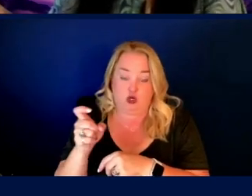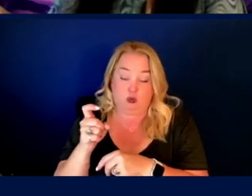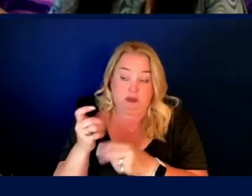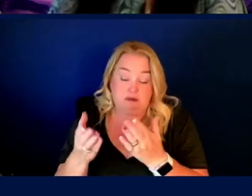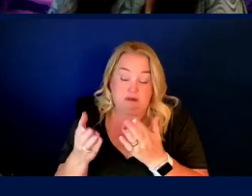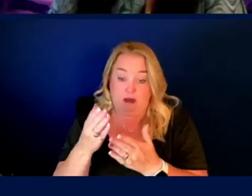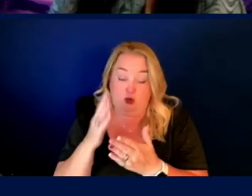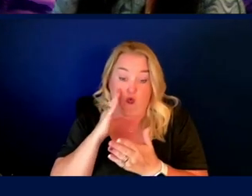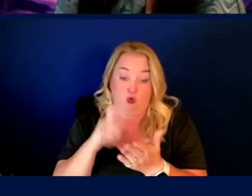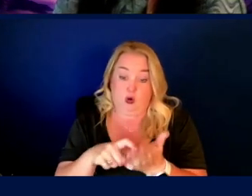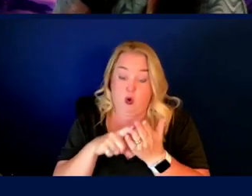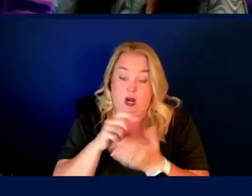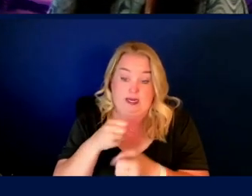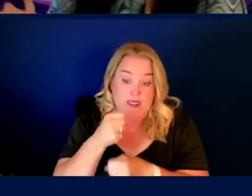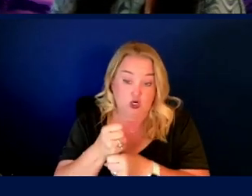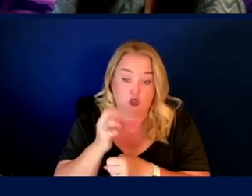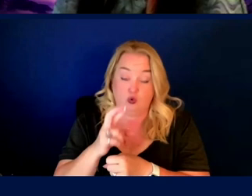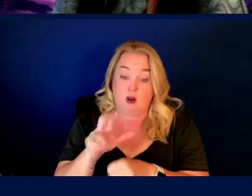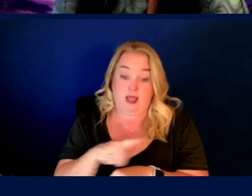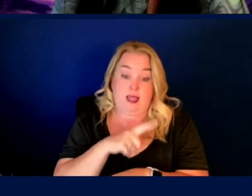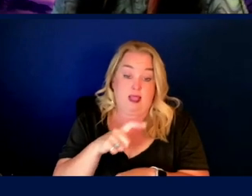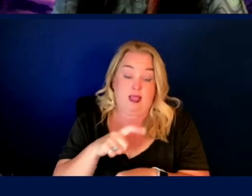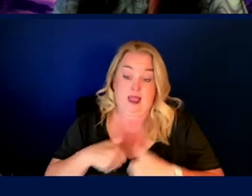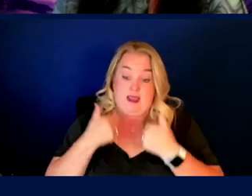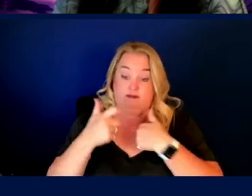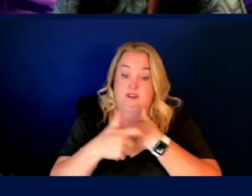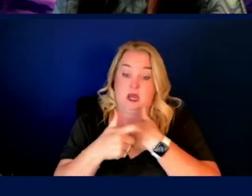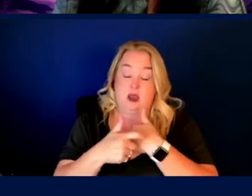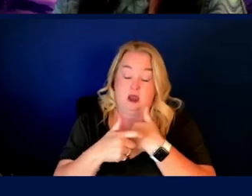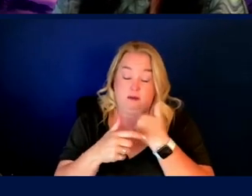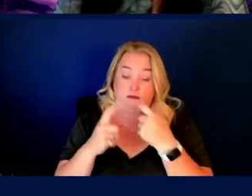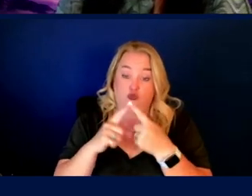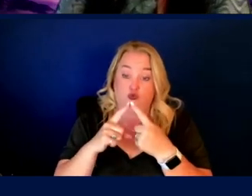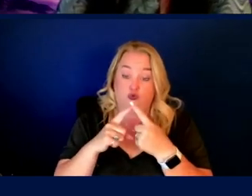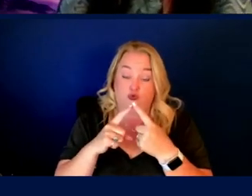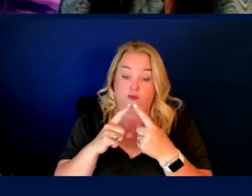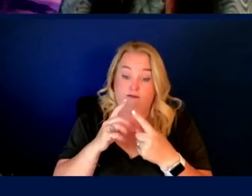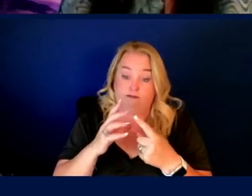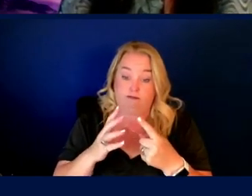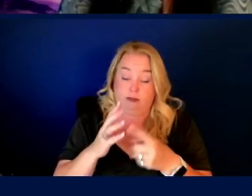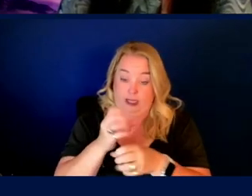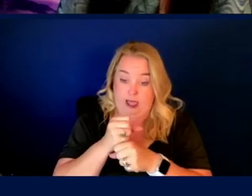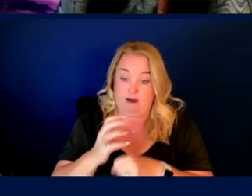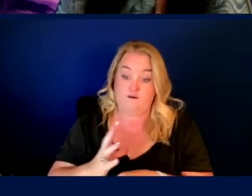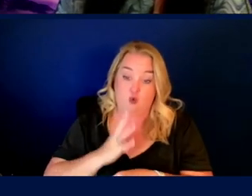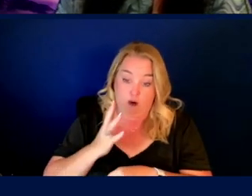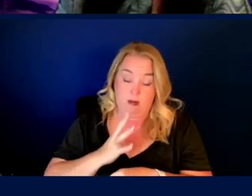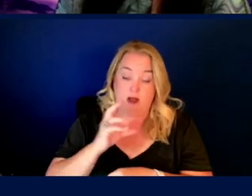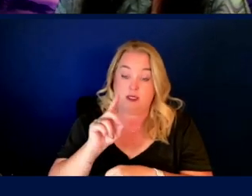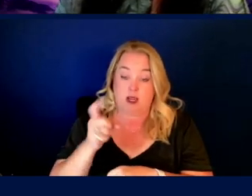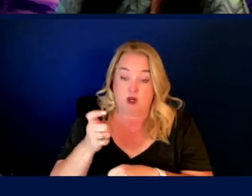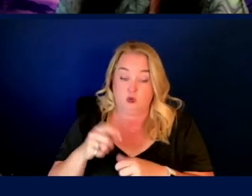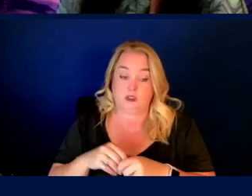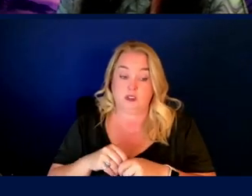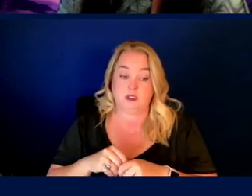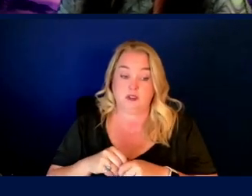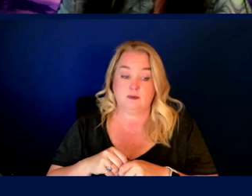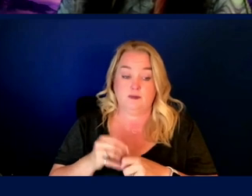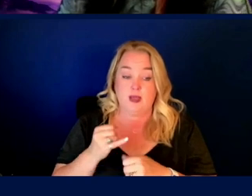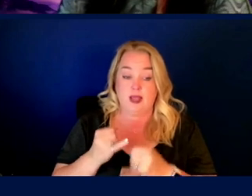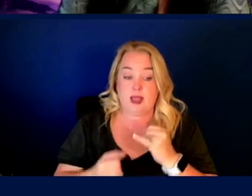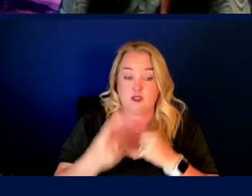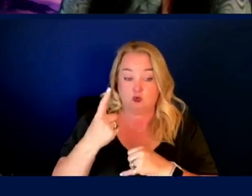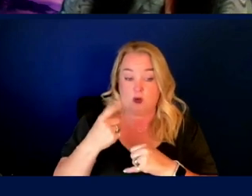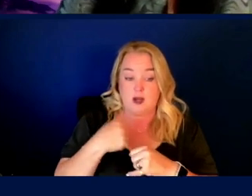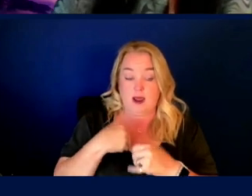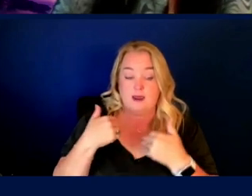maybe even a lifetime, uh, if you ever get a formal diagnosis, uh, medically. The last one I have